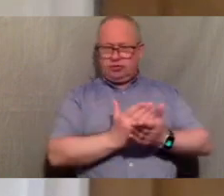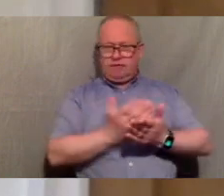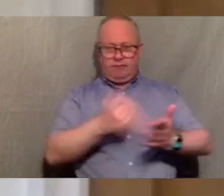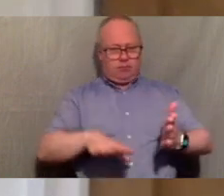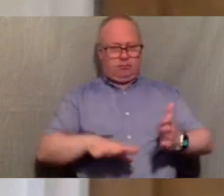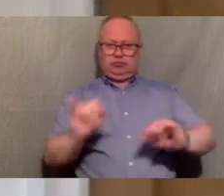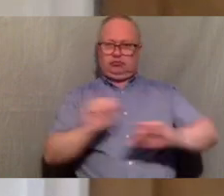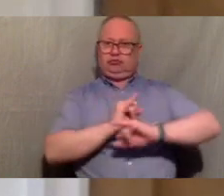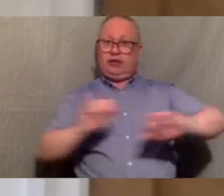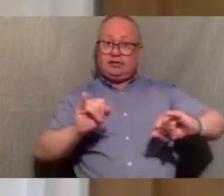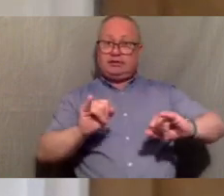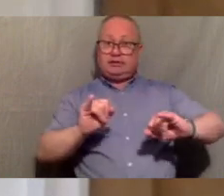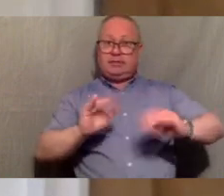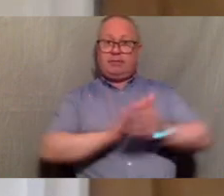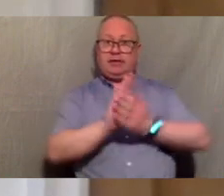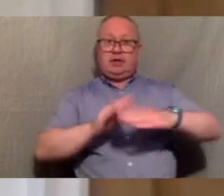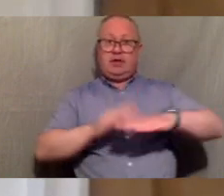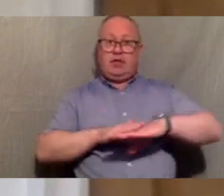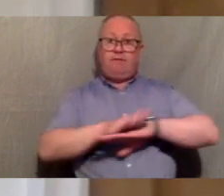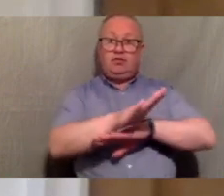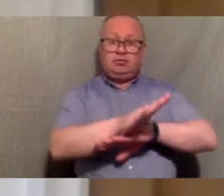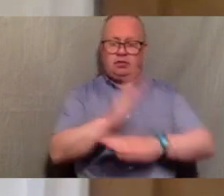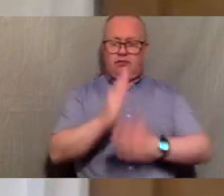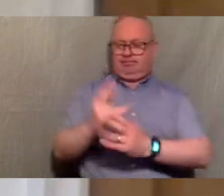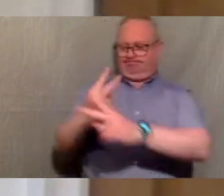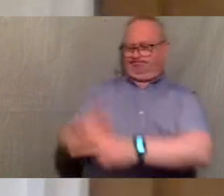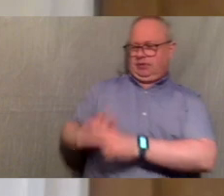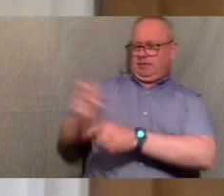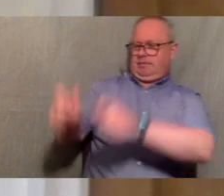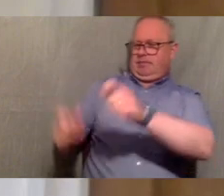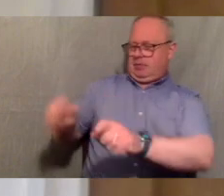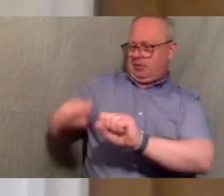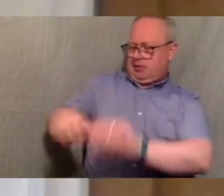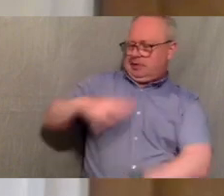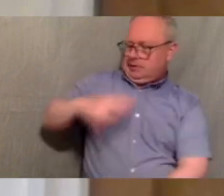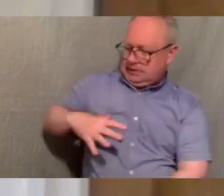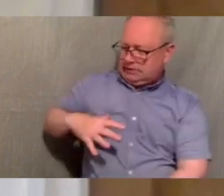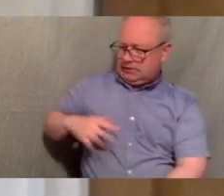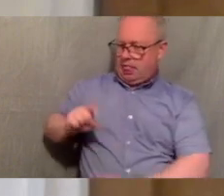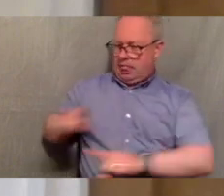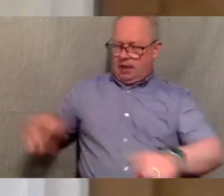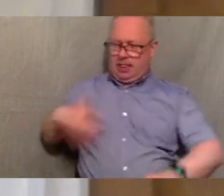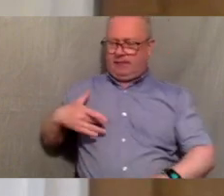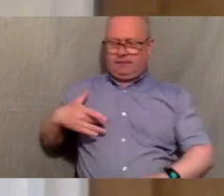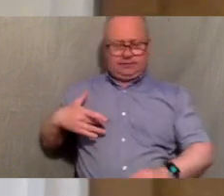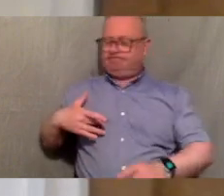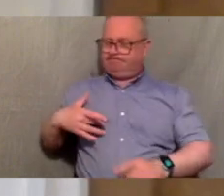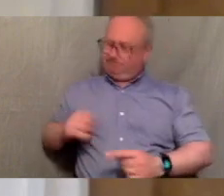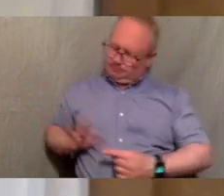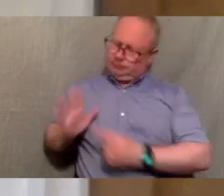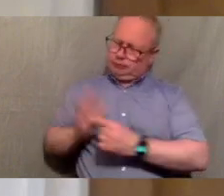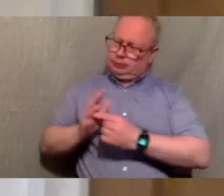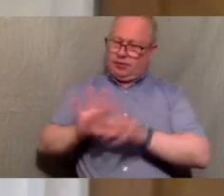future based on meeting meeting people's needs and prioritizing a dignified life for everyone everywhere on a livable planet